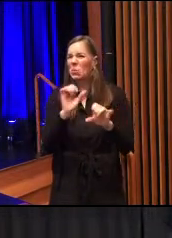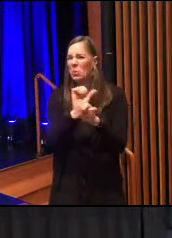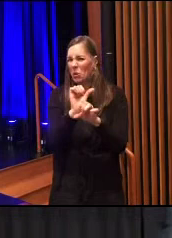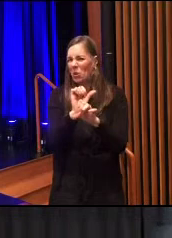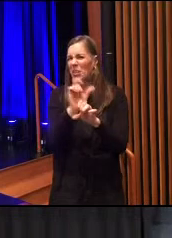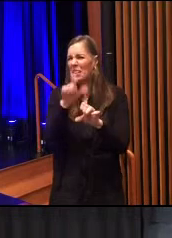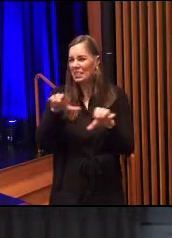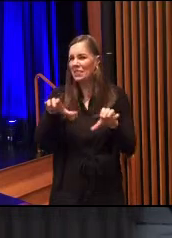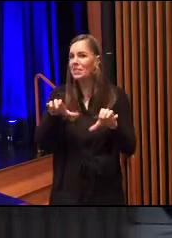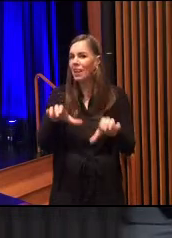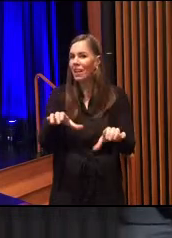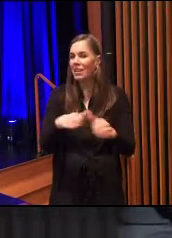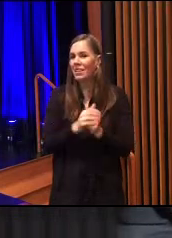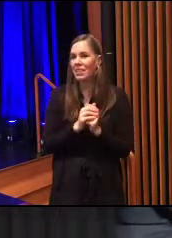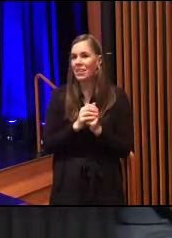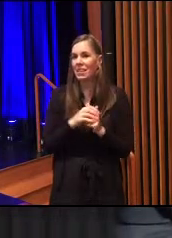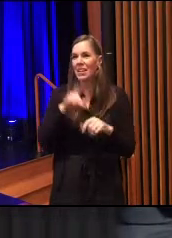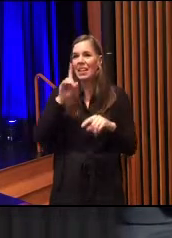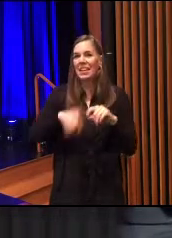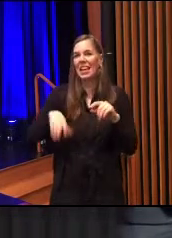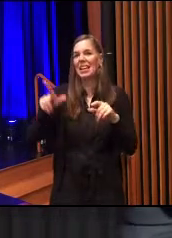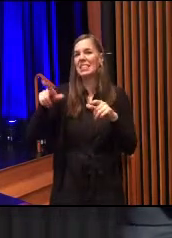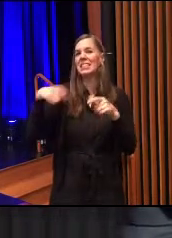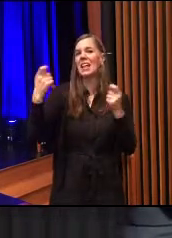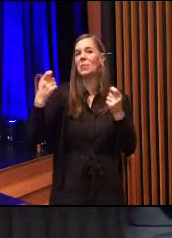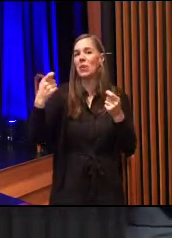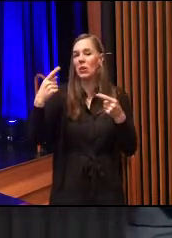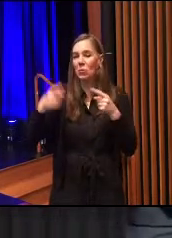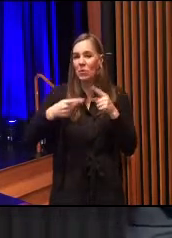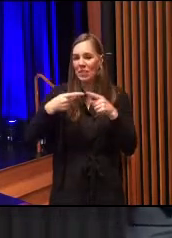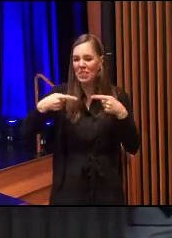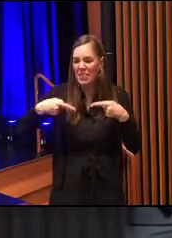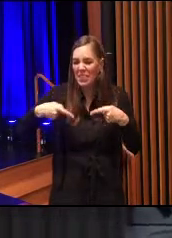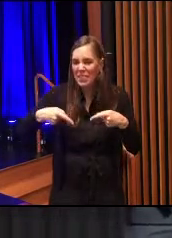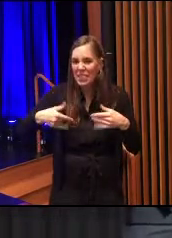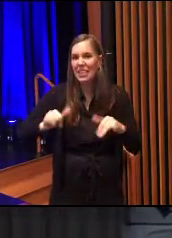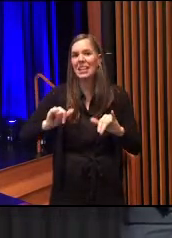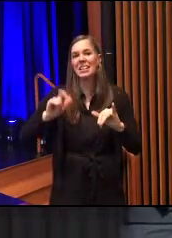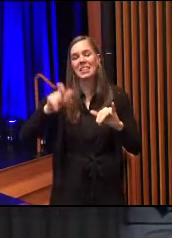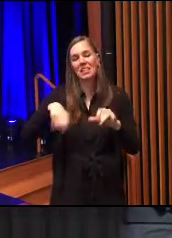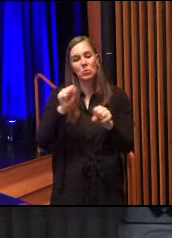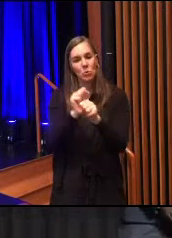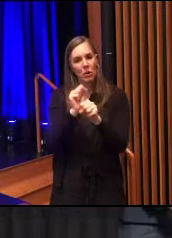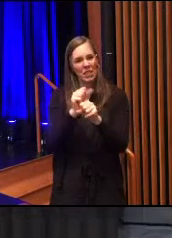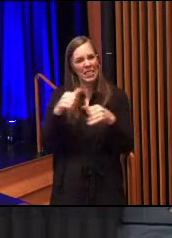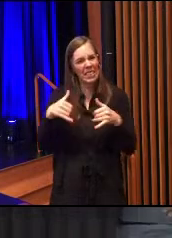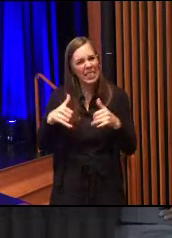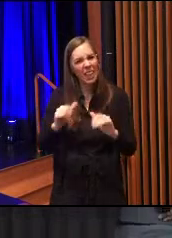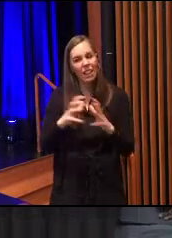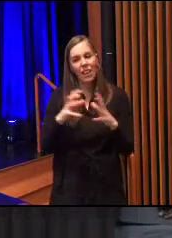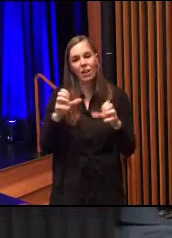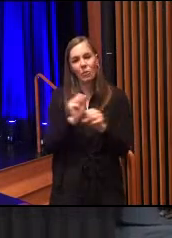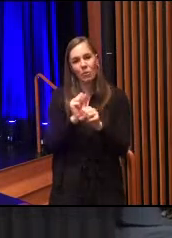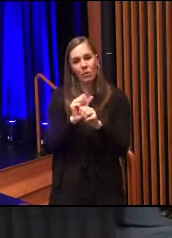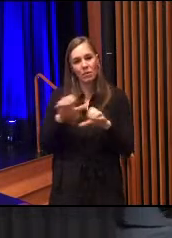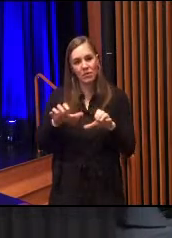done. You can't celebrate when there's still work to be done. And I feel like there's still a lot of work to be done. And until that work is